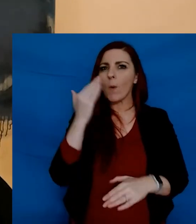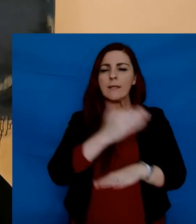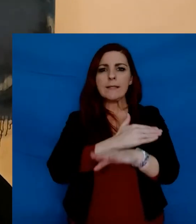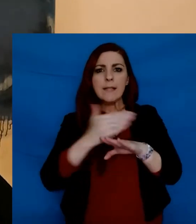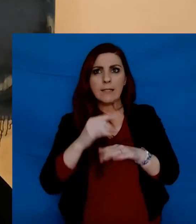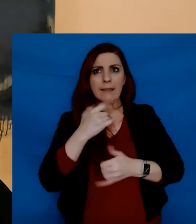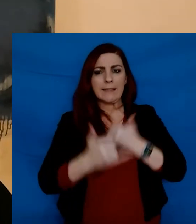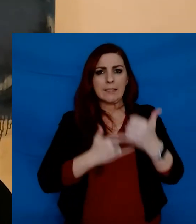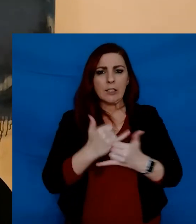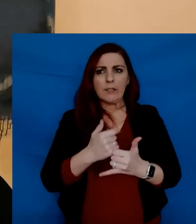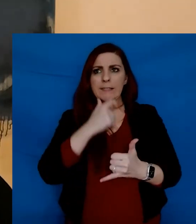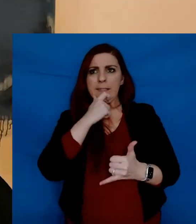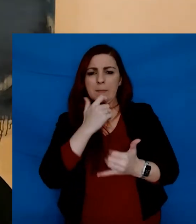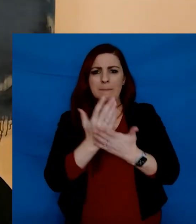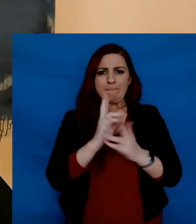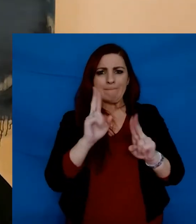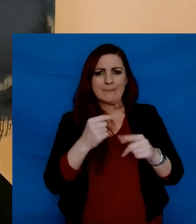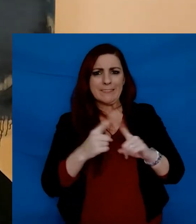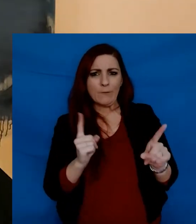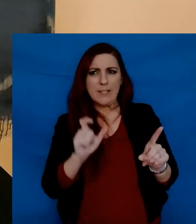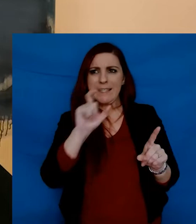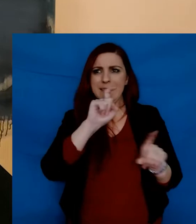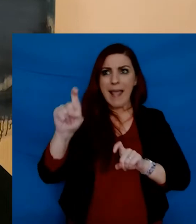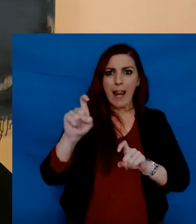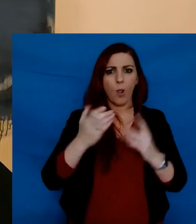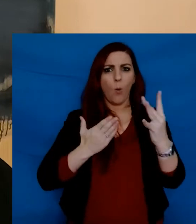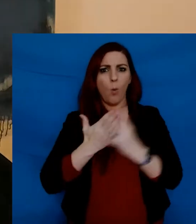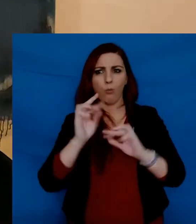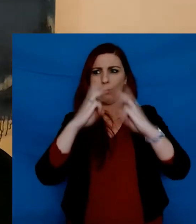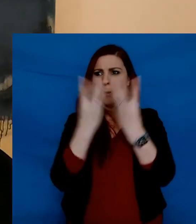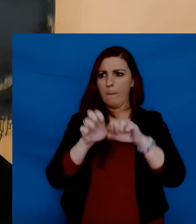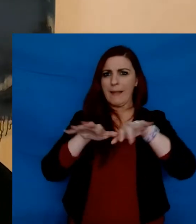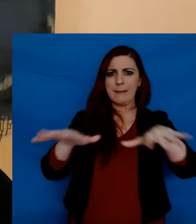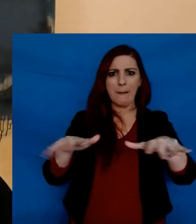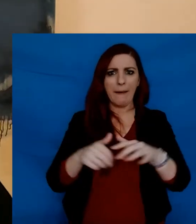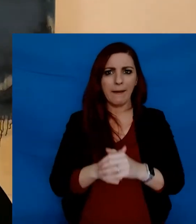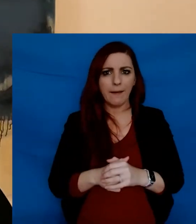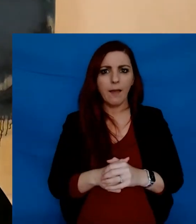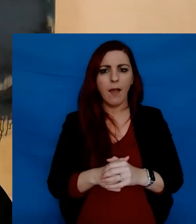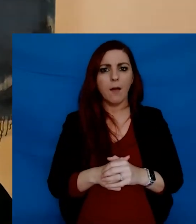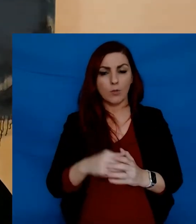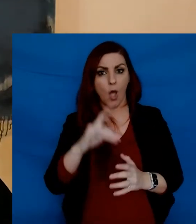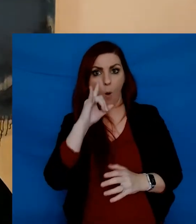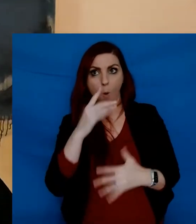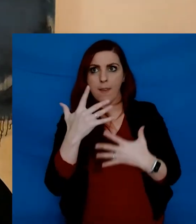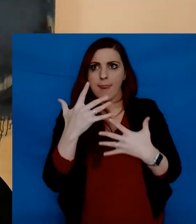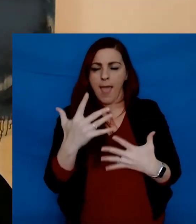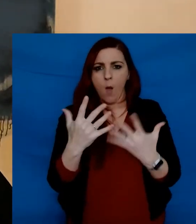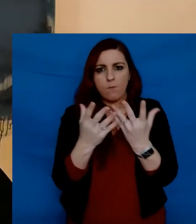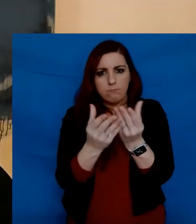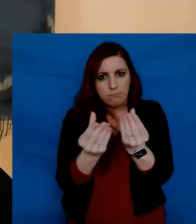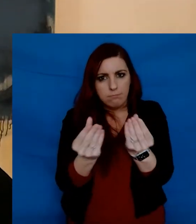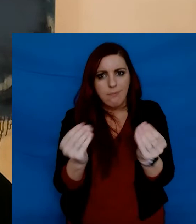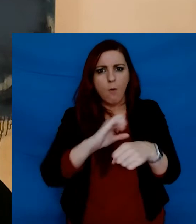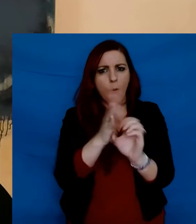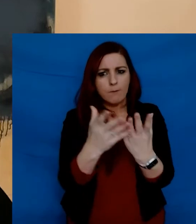I know that starting in Trinity this year was not easy. We were still very much in the pandemic. I hope